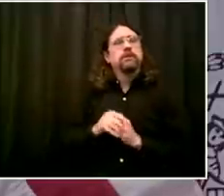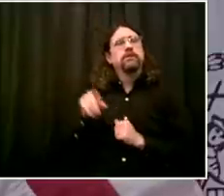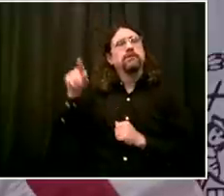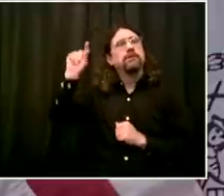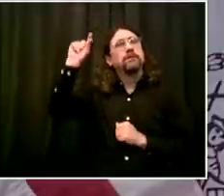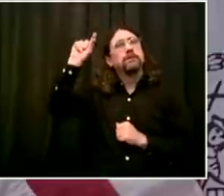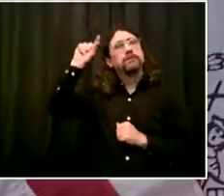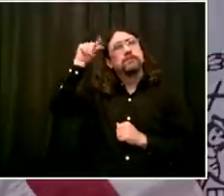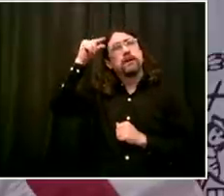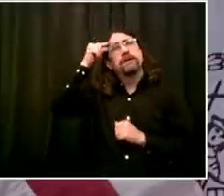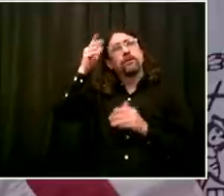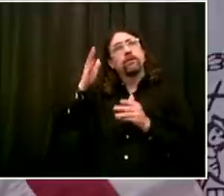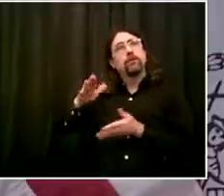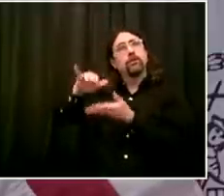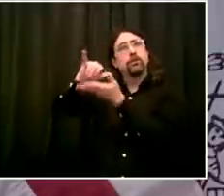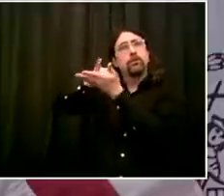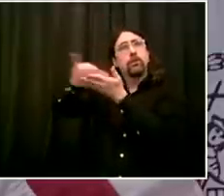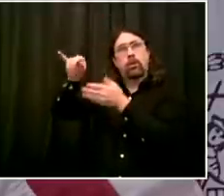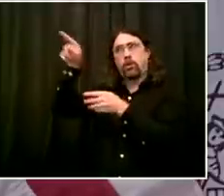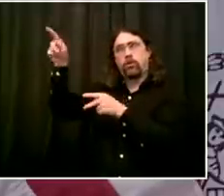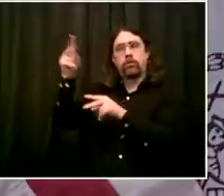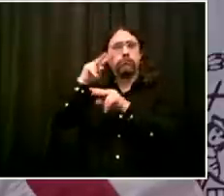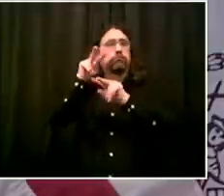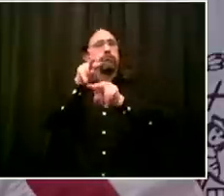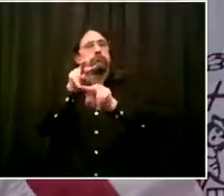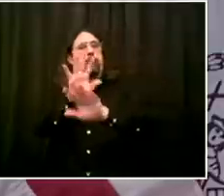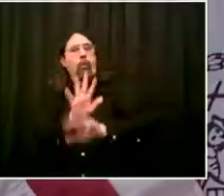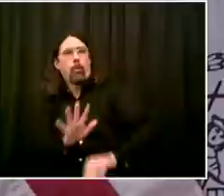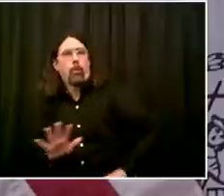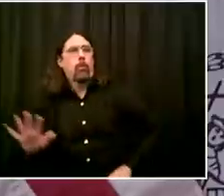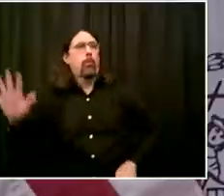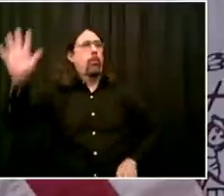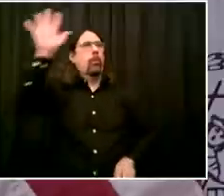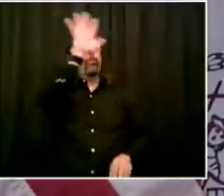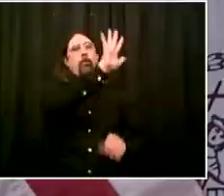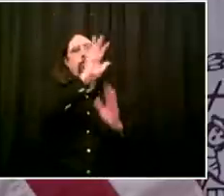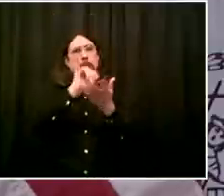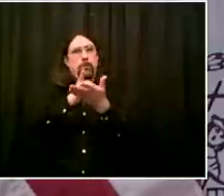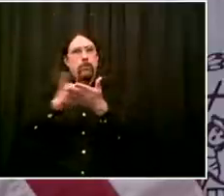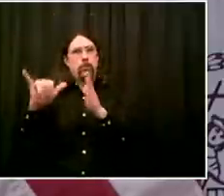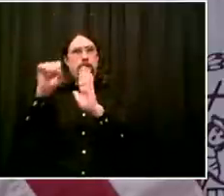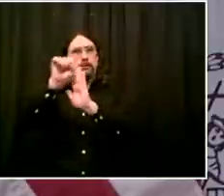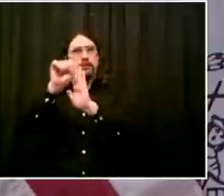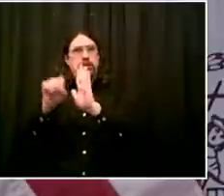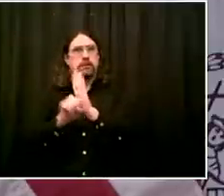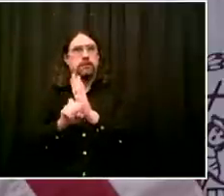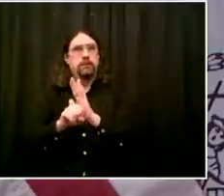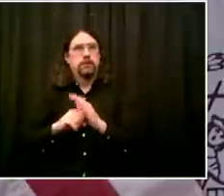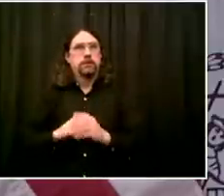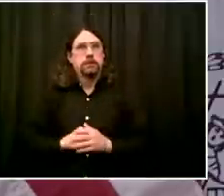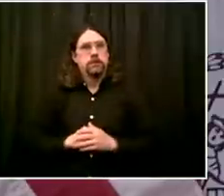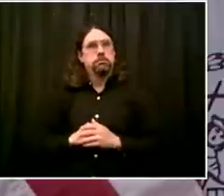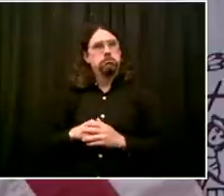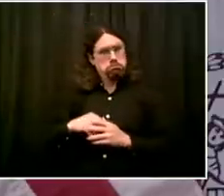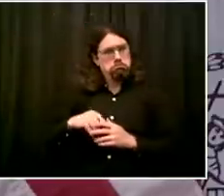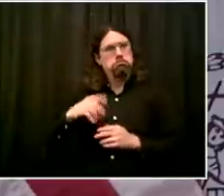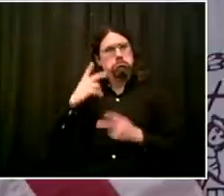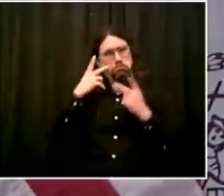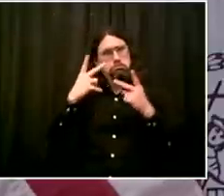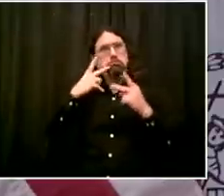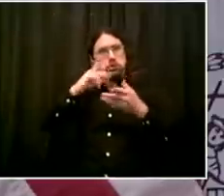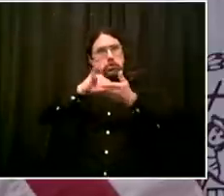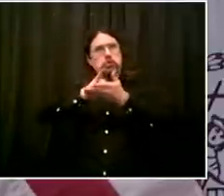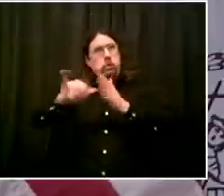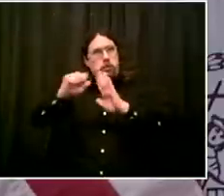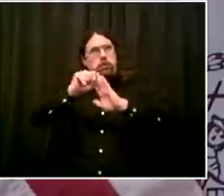uh, to open up a little more space in people's lives, but clearly, uh, still keeping a whole host of smart restrictions